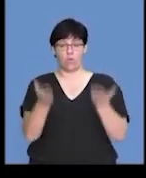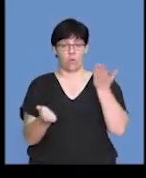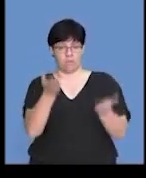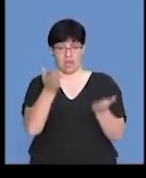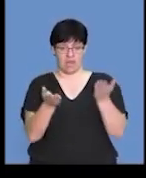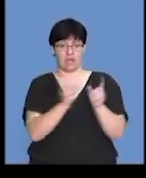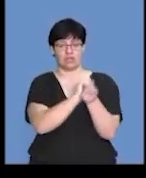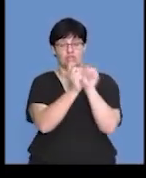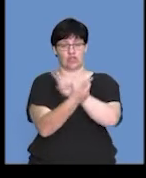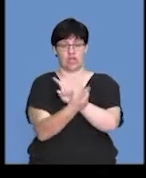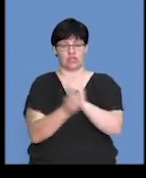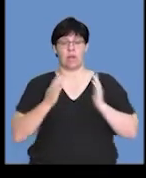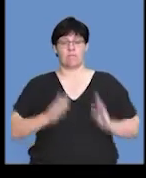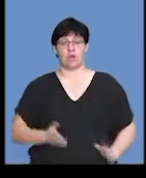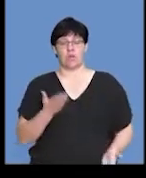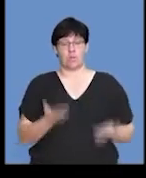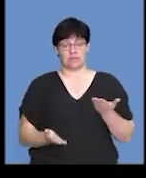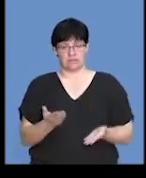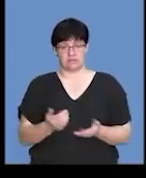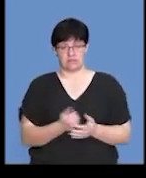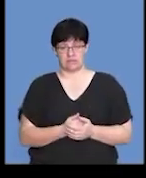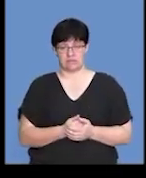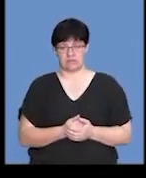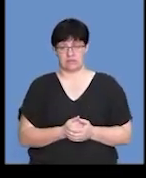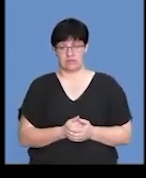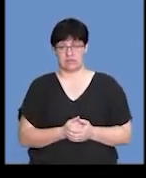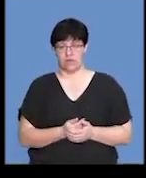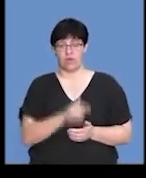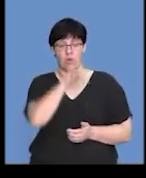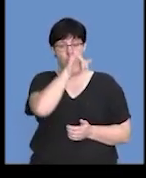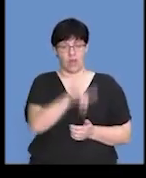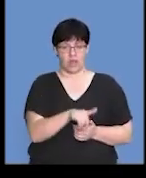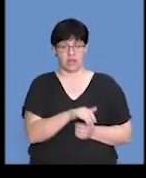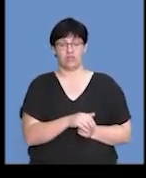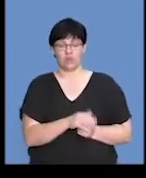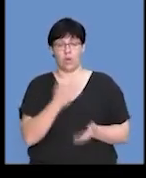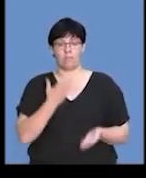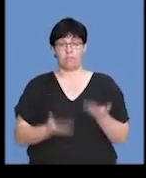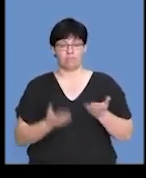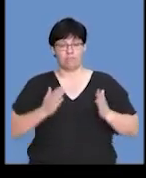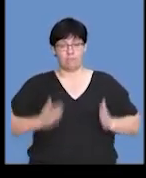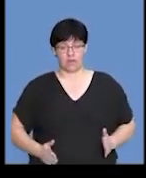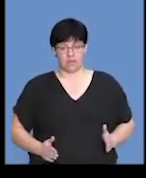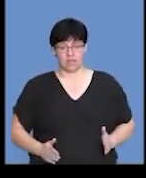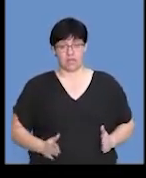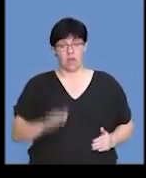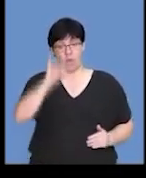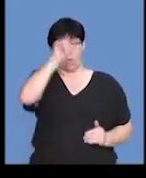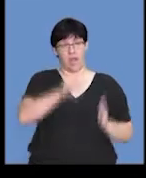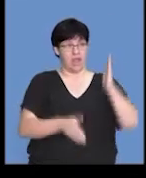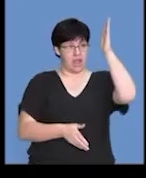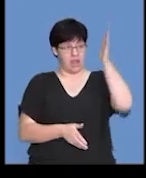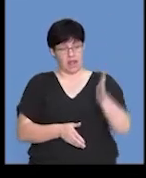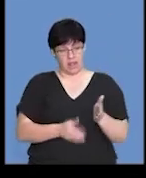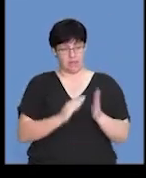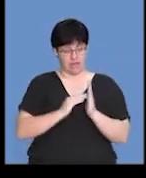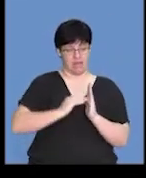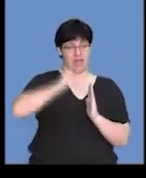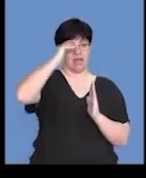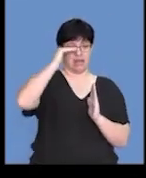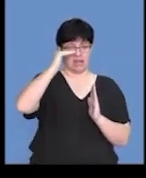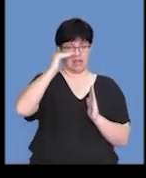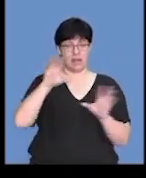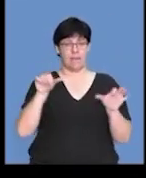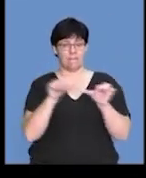change in body mass on the y-axis. So, the body mass has been indicated on the y-axis, and that's obviously